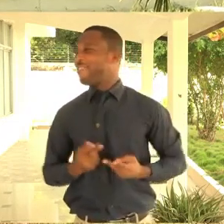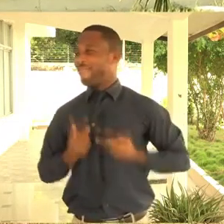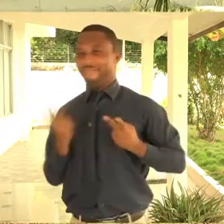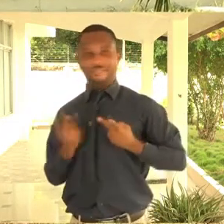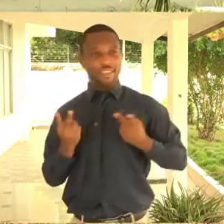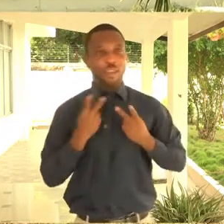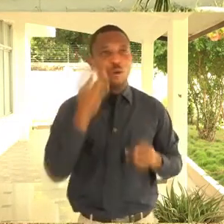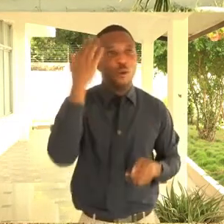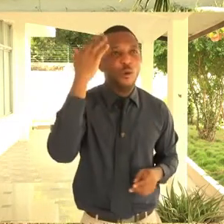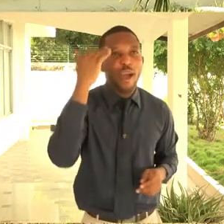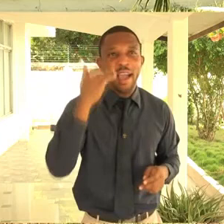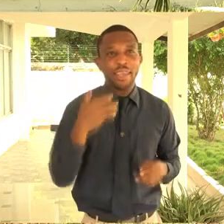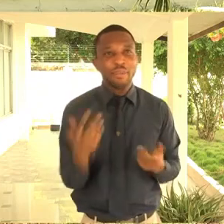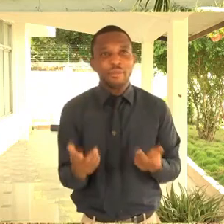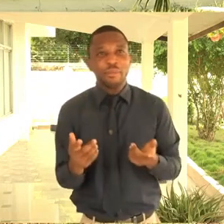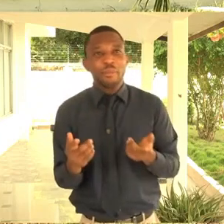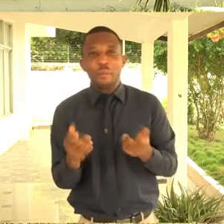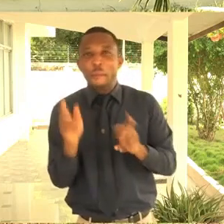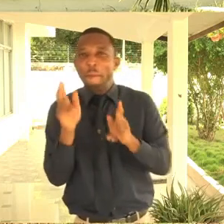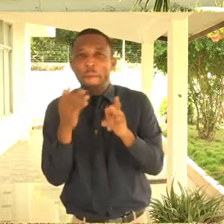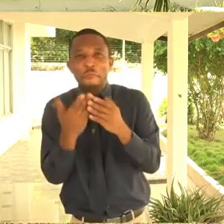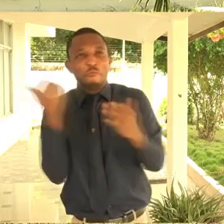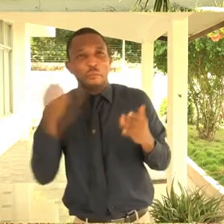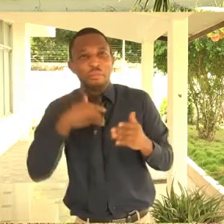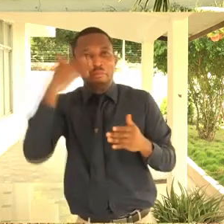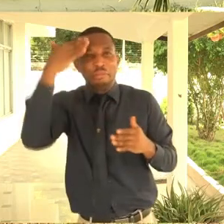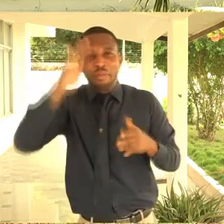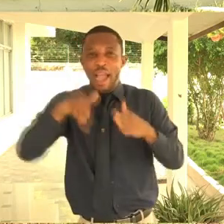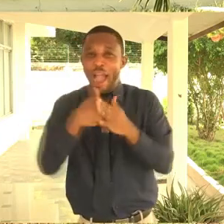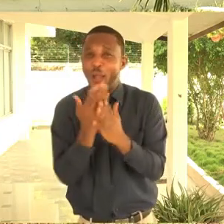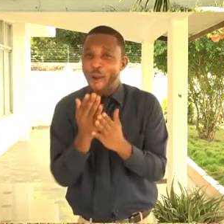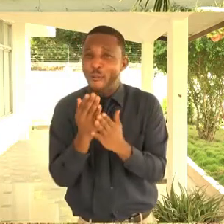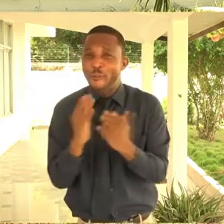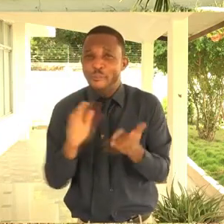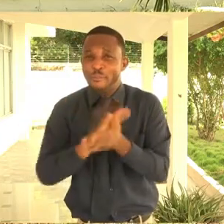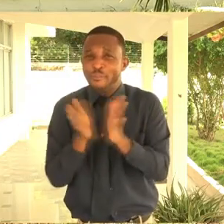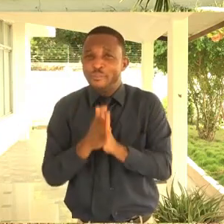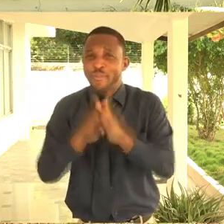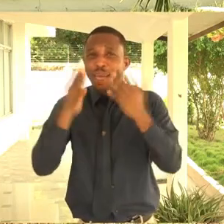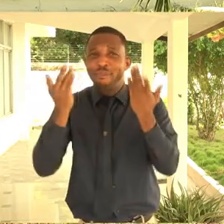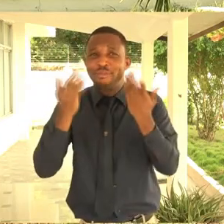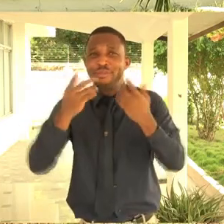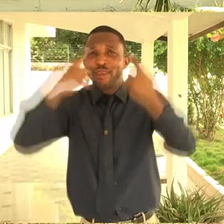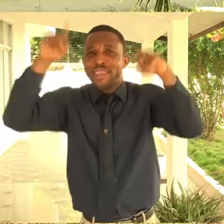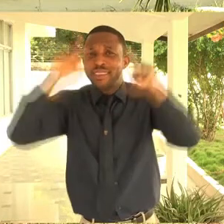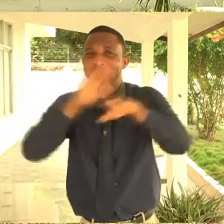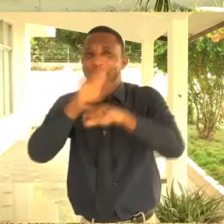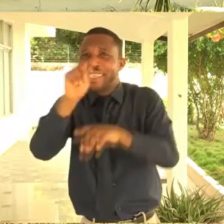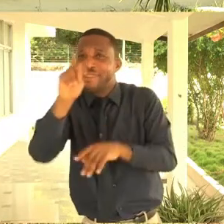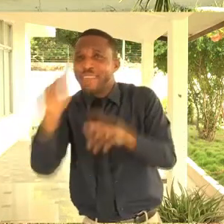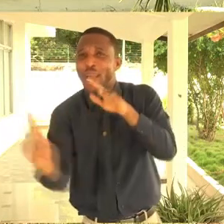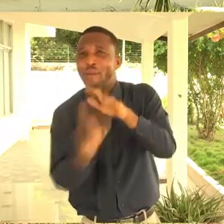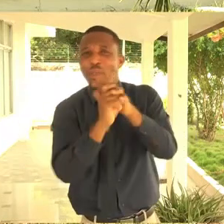time. And the feeling was good. Um, especially so because I was with someone who, you know, growing up, I was